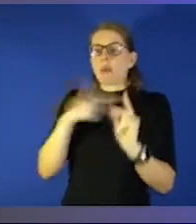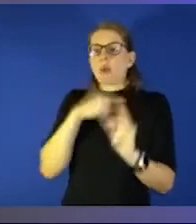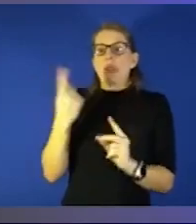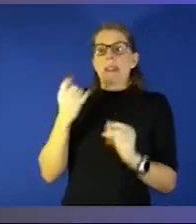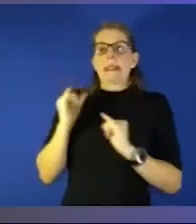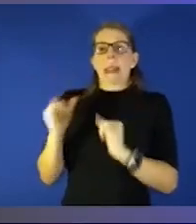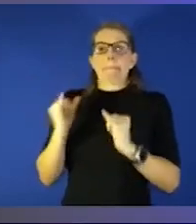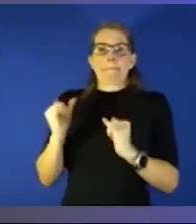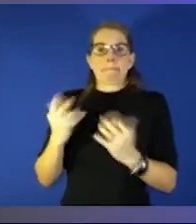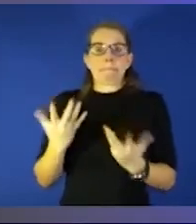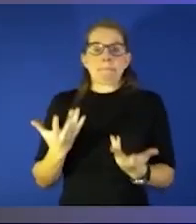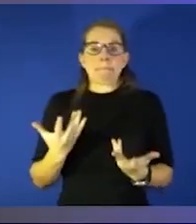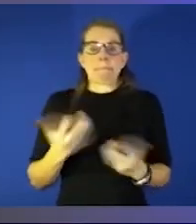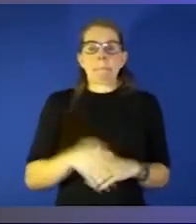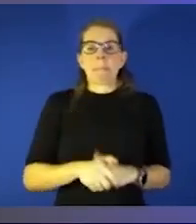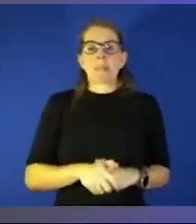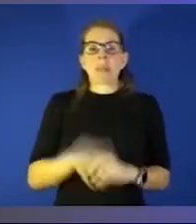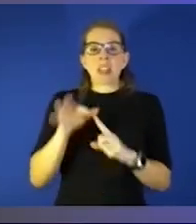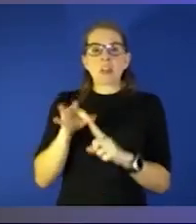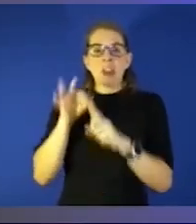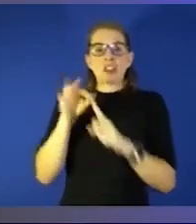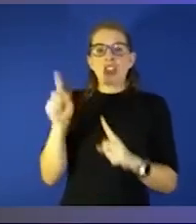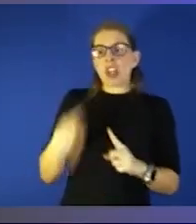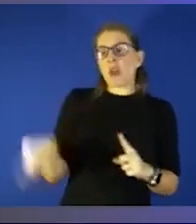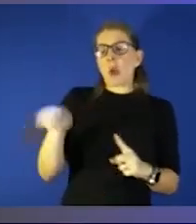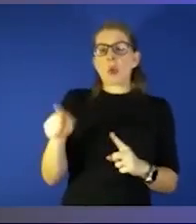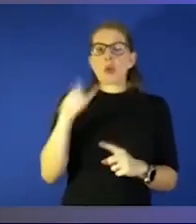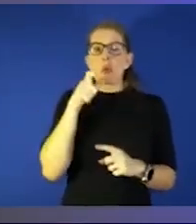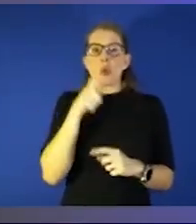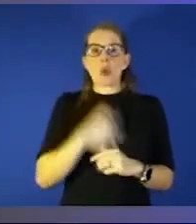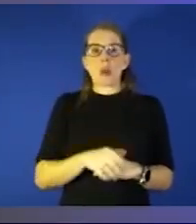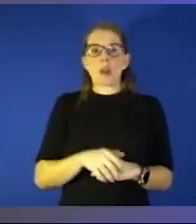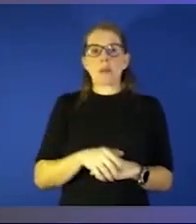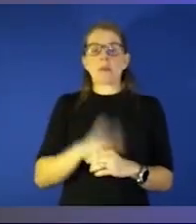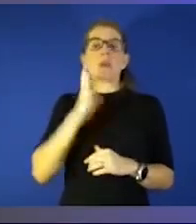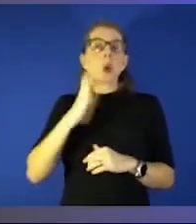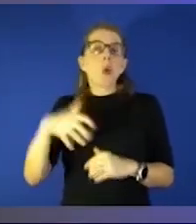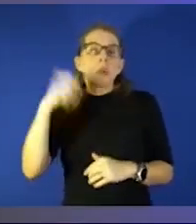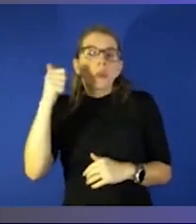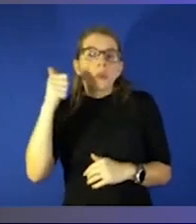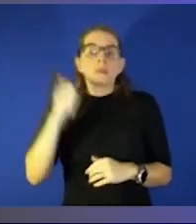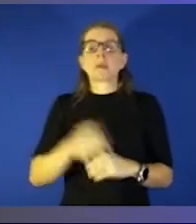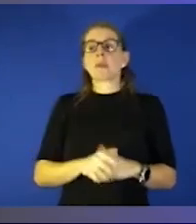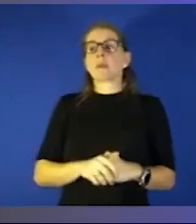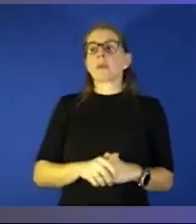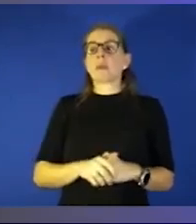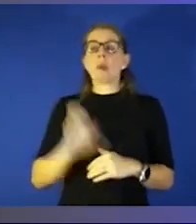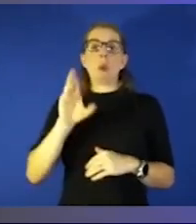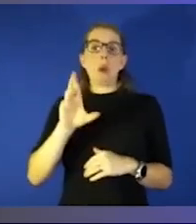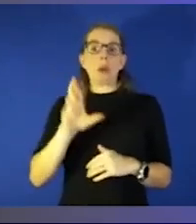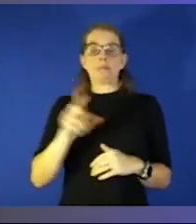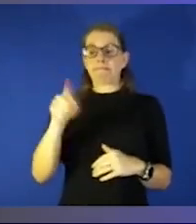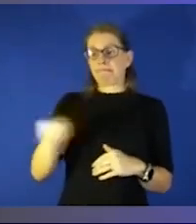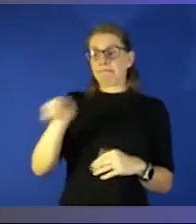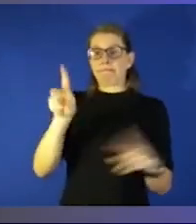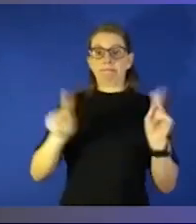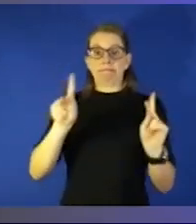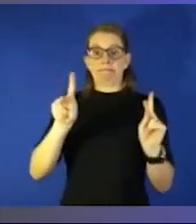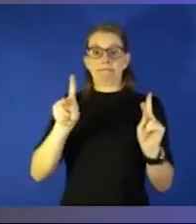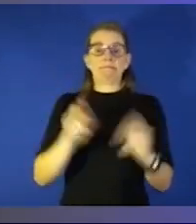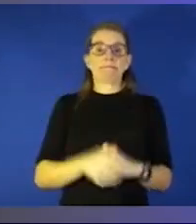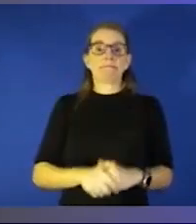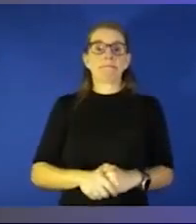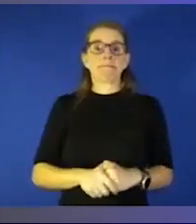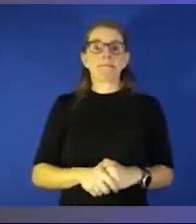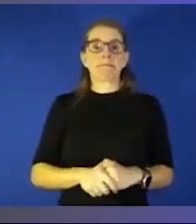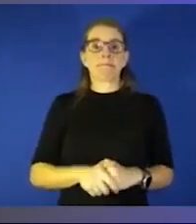especially those who are elderly or those who aren't